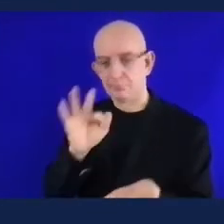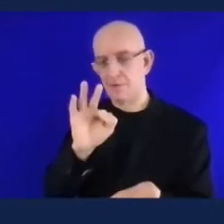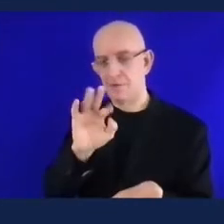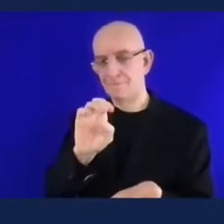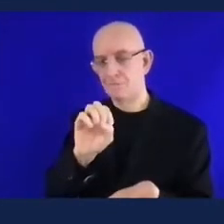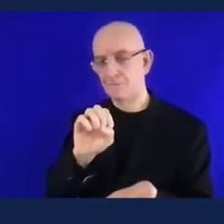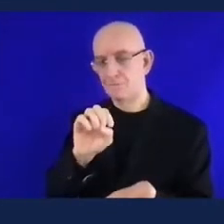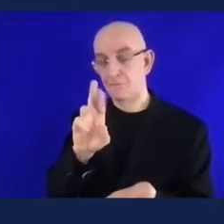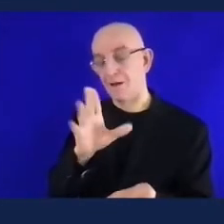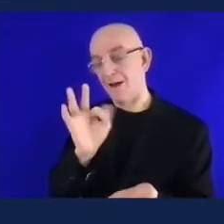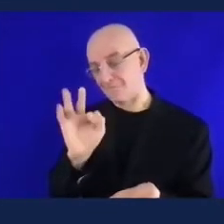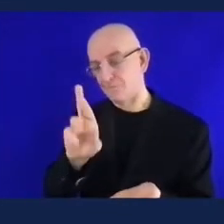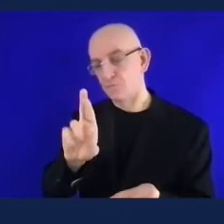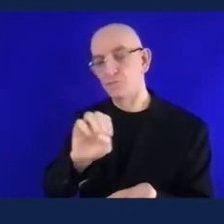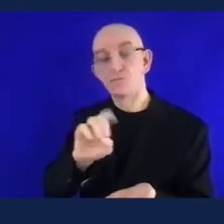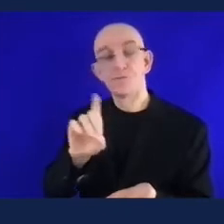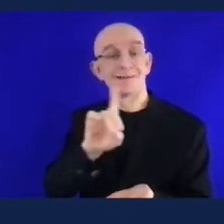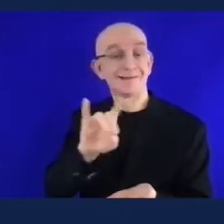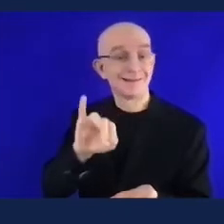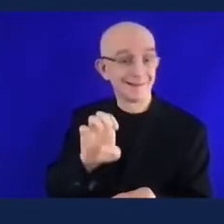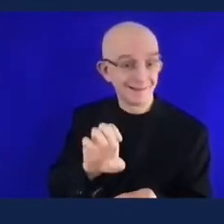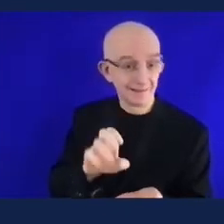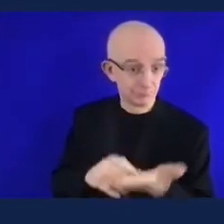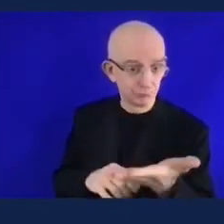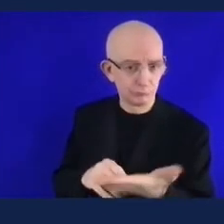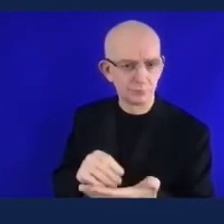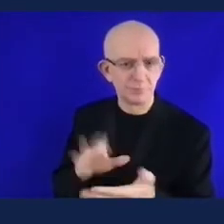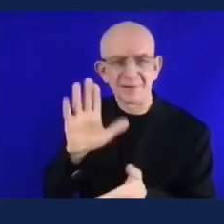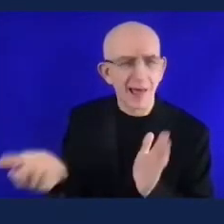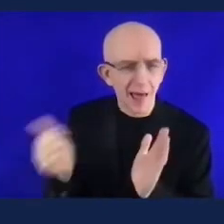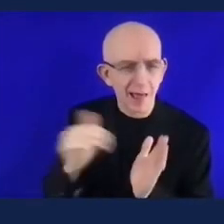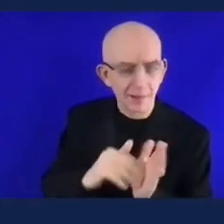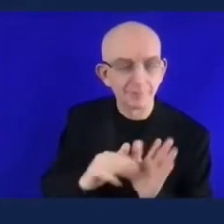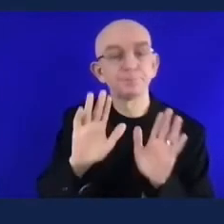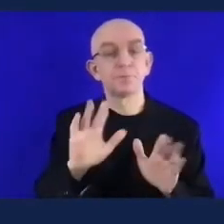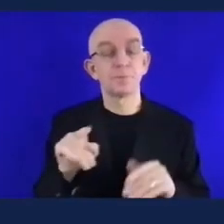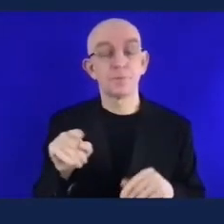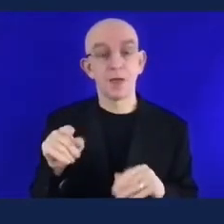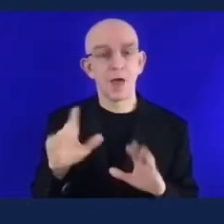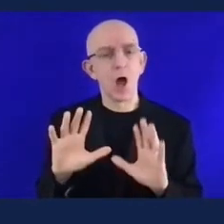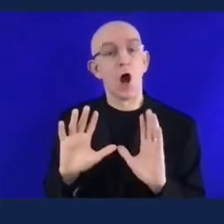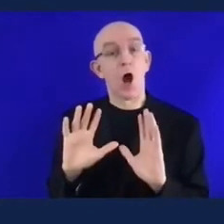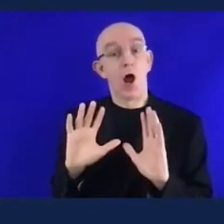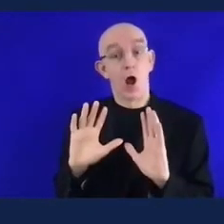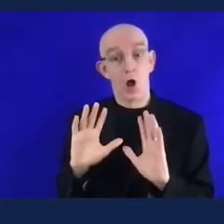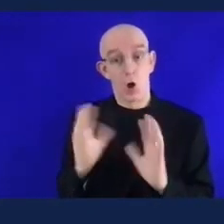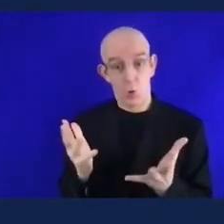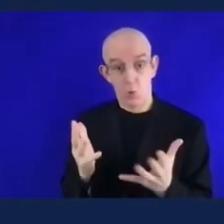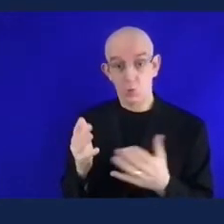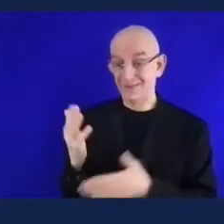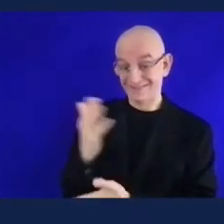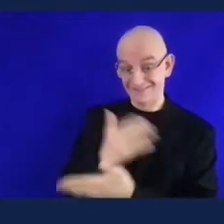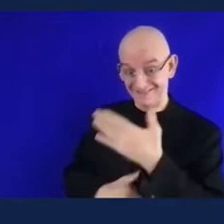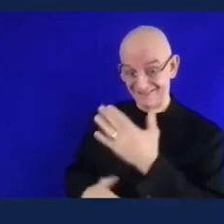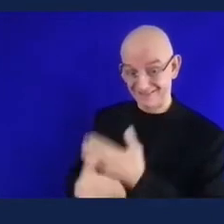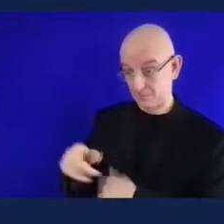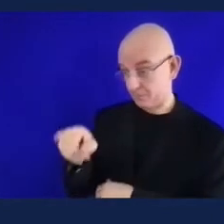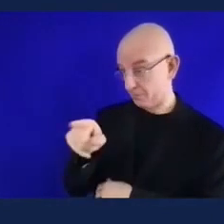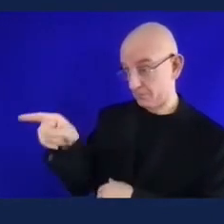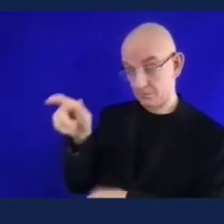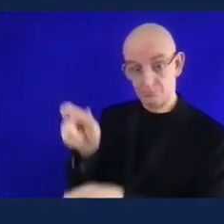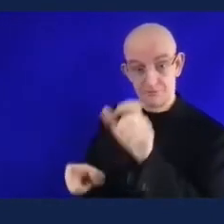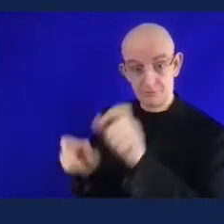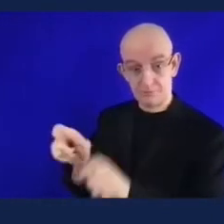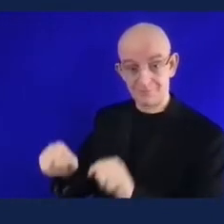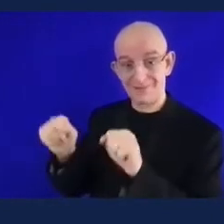as an audience as as participants as employees in in the sporting ecosystem and football specifically definitely